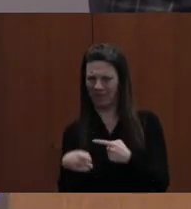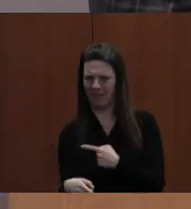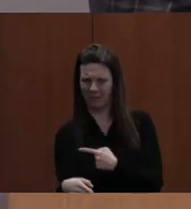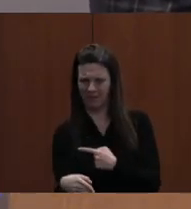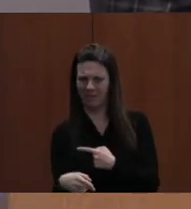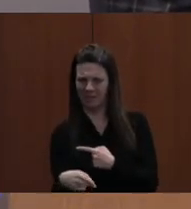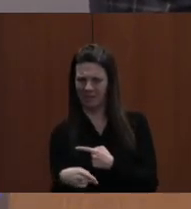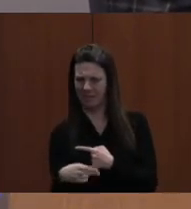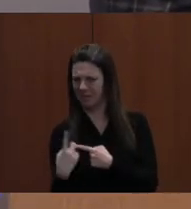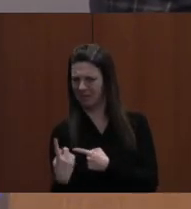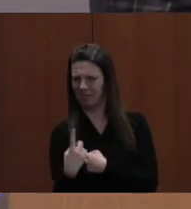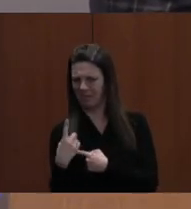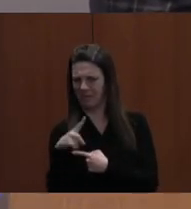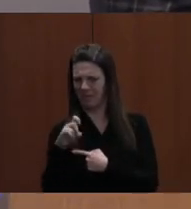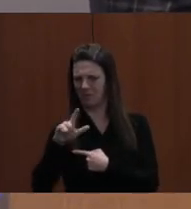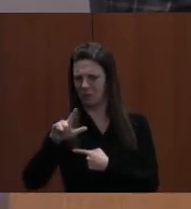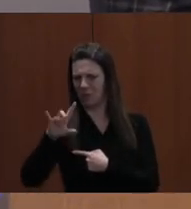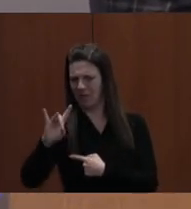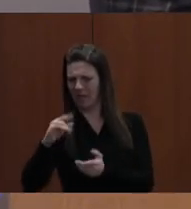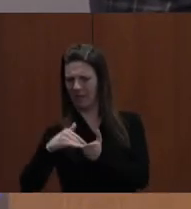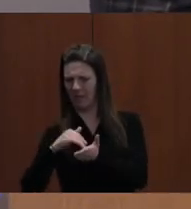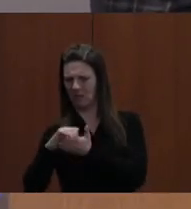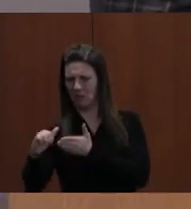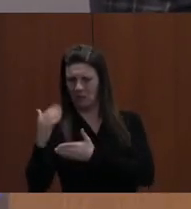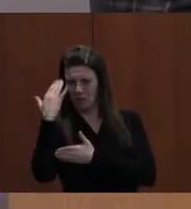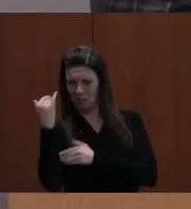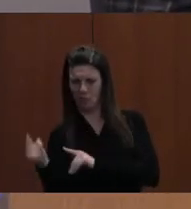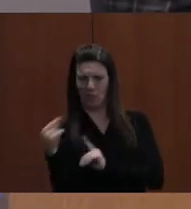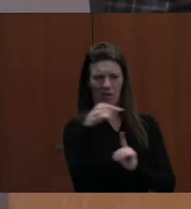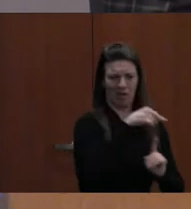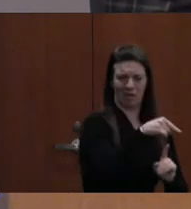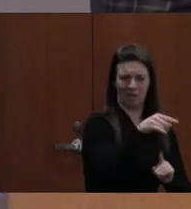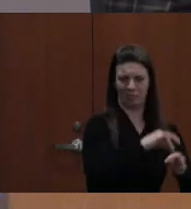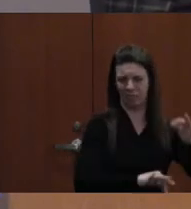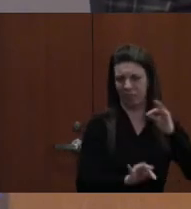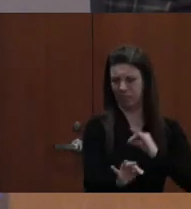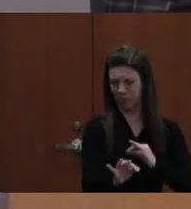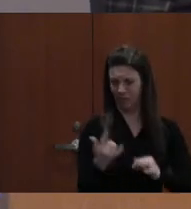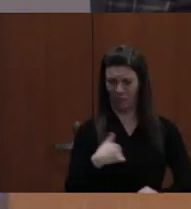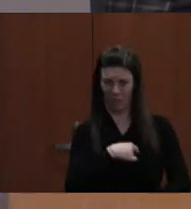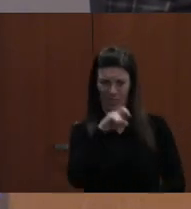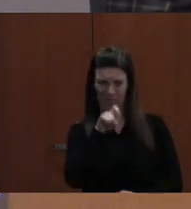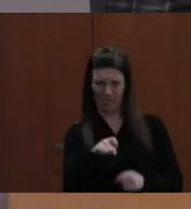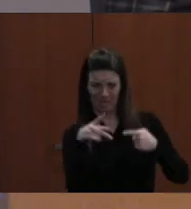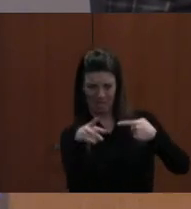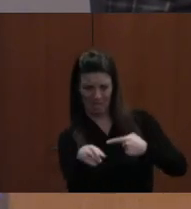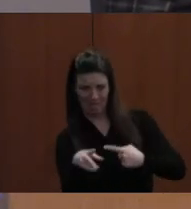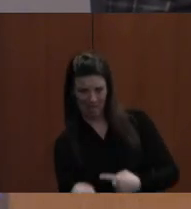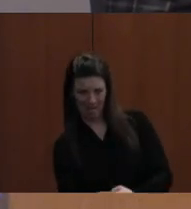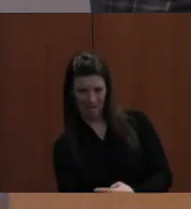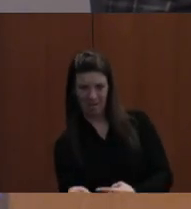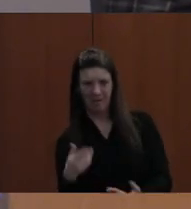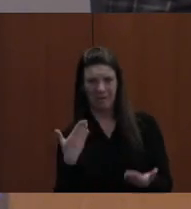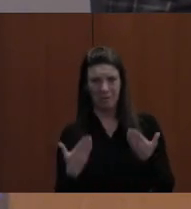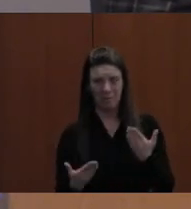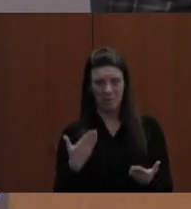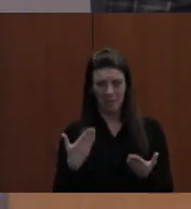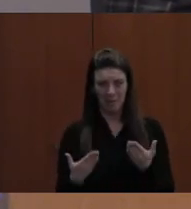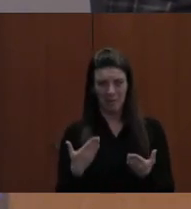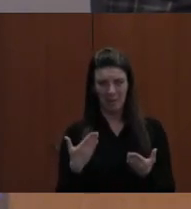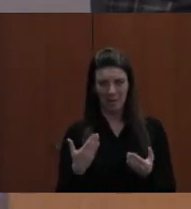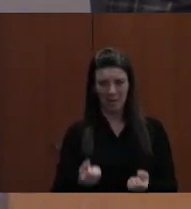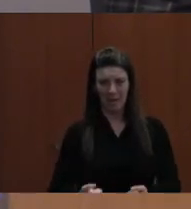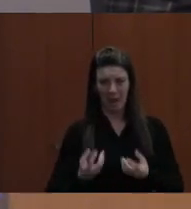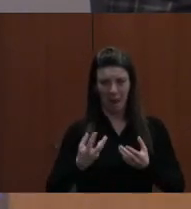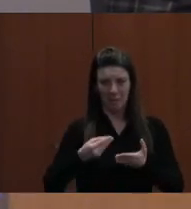since this stuff was already prepared for. Do we need to look at cutting maybe the amount of money we're putting in that